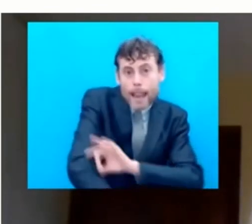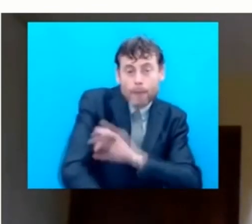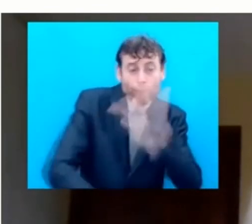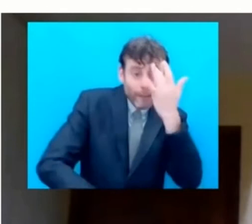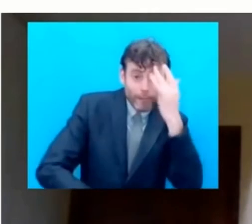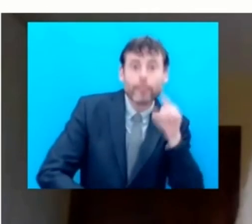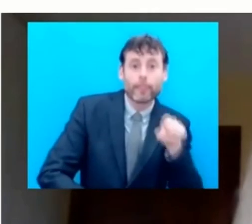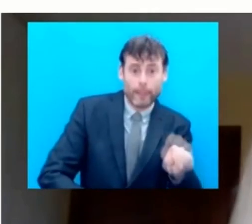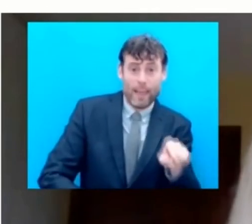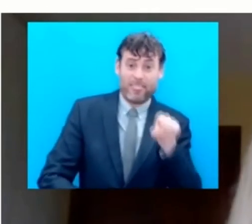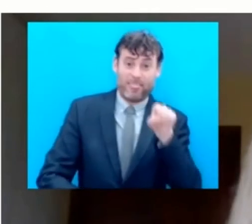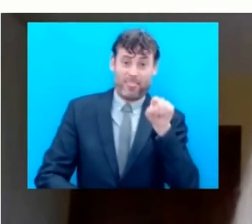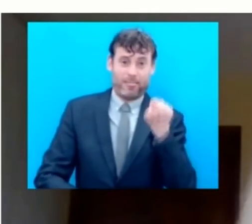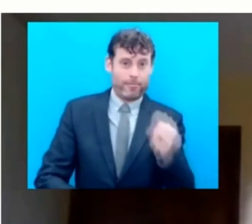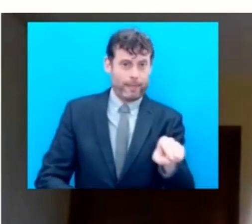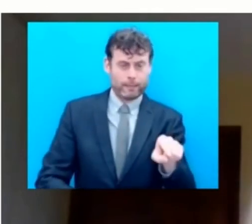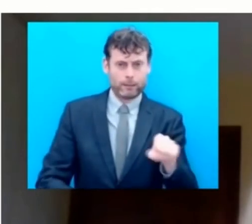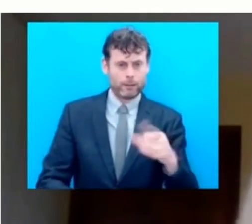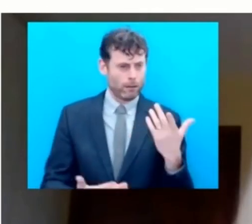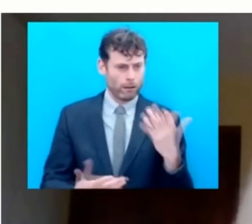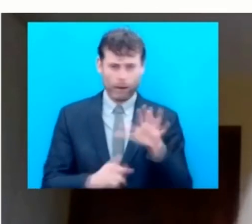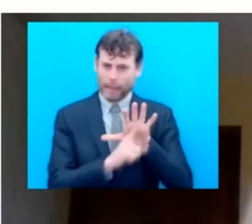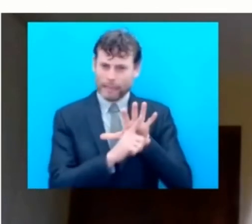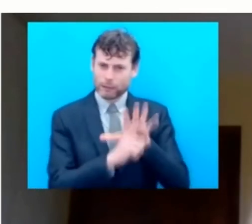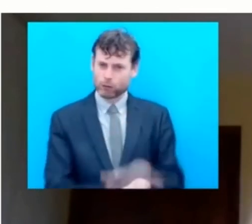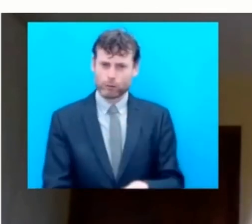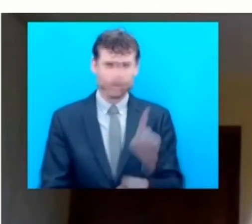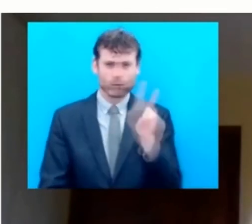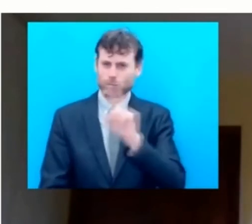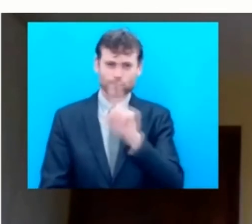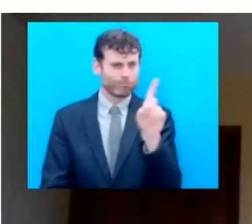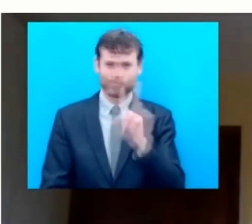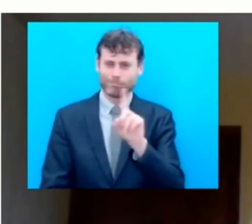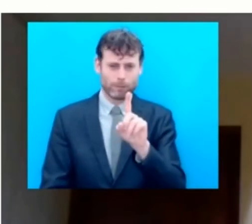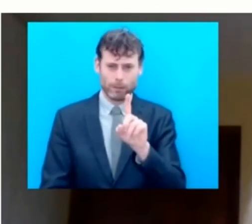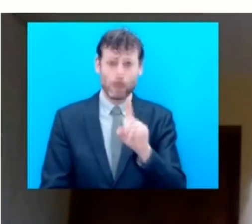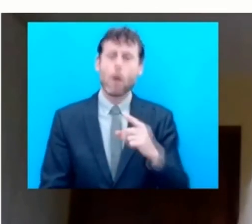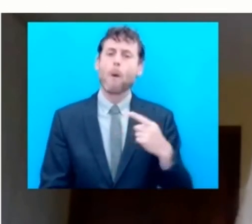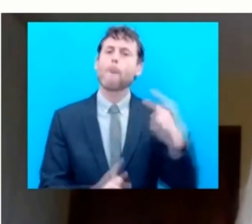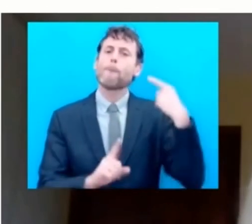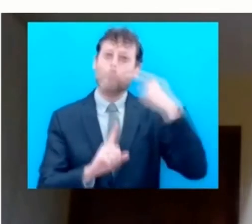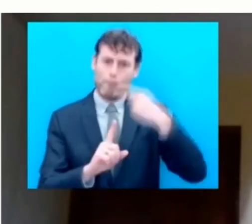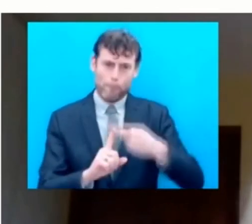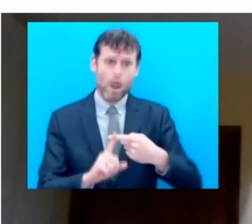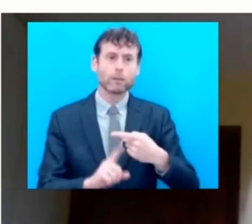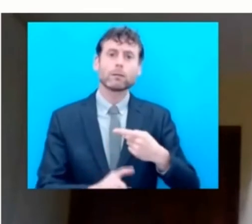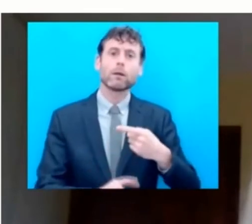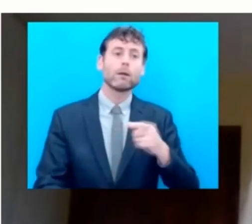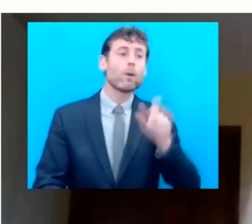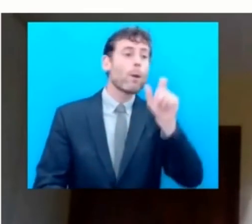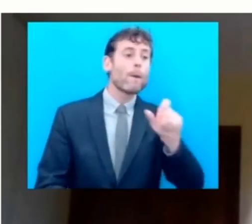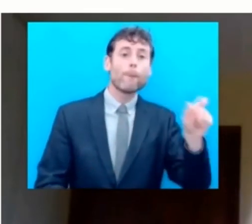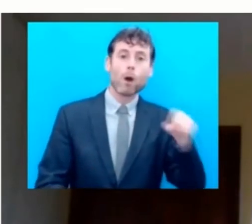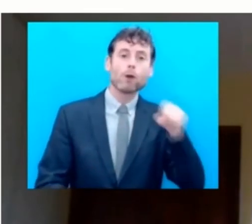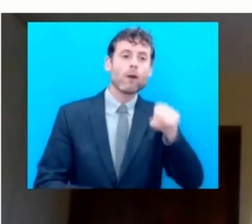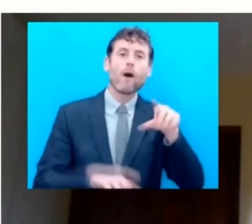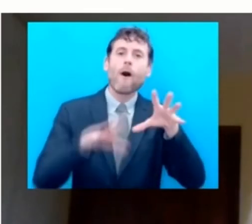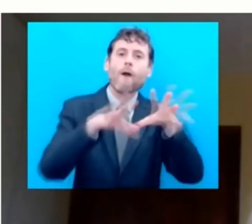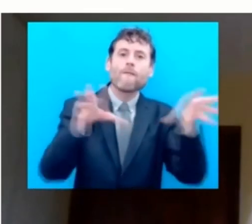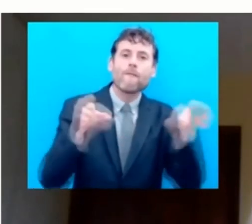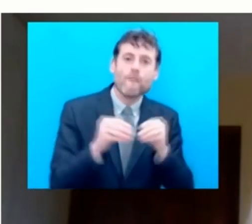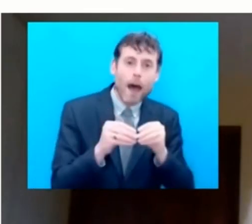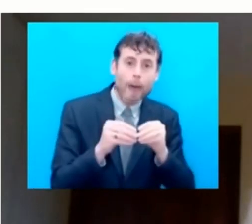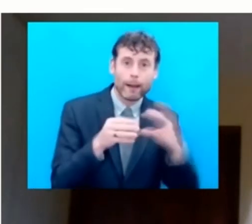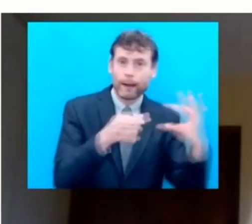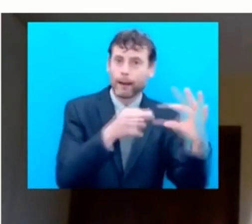prohibited ground of discrimination as well as to persons who have experienced leprosy as being entitled to the rights